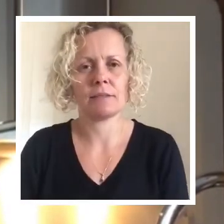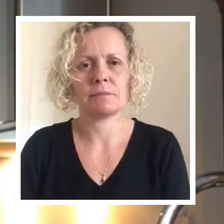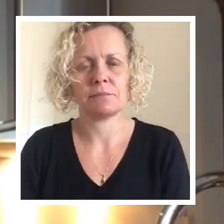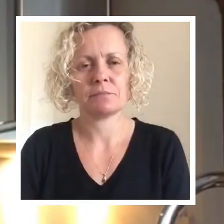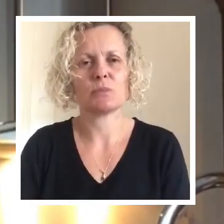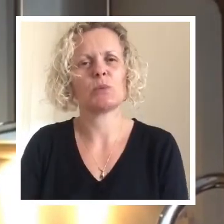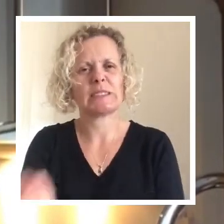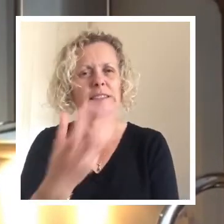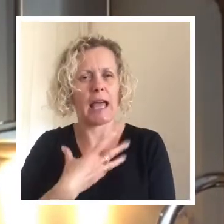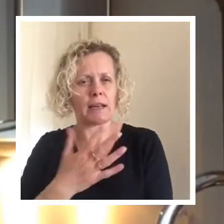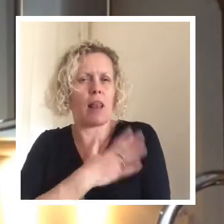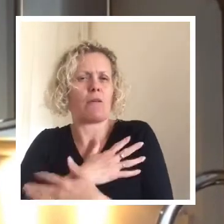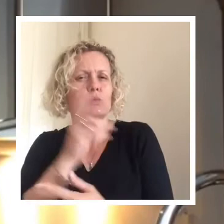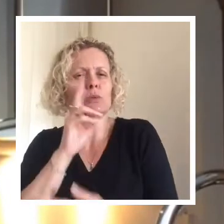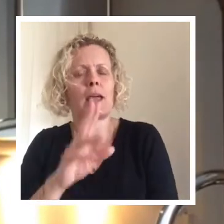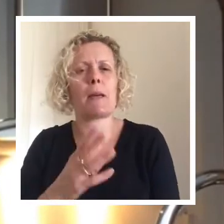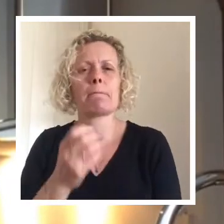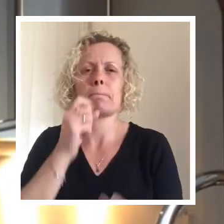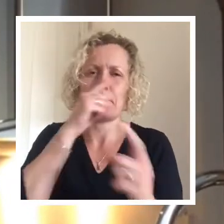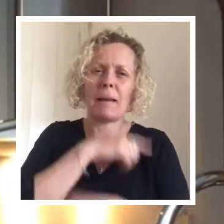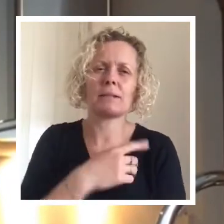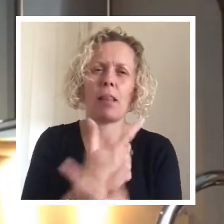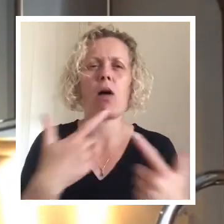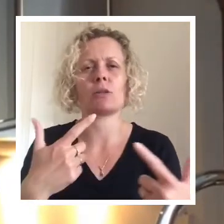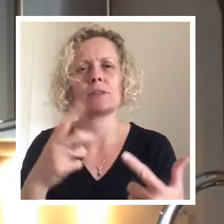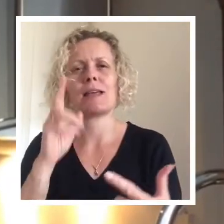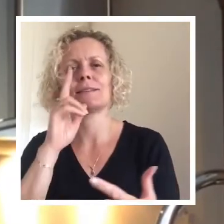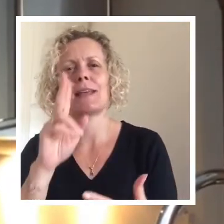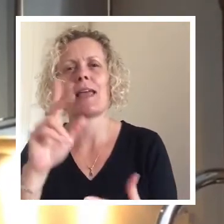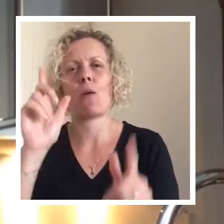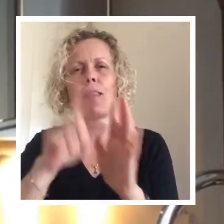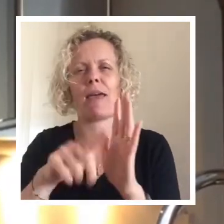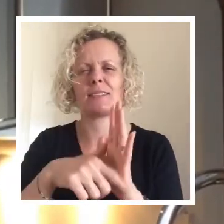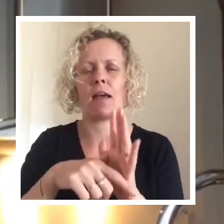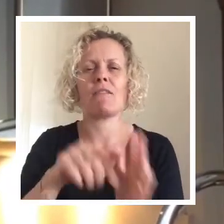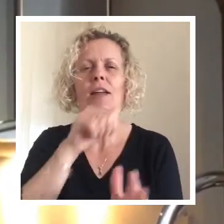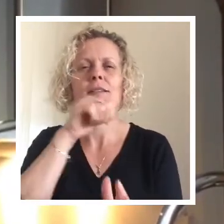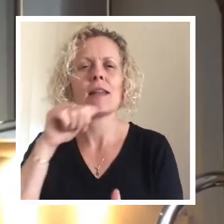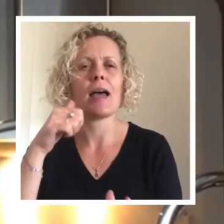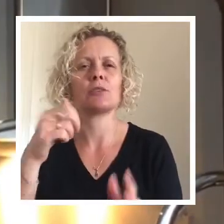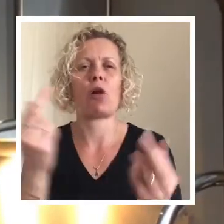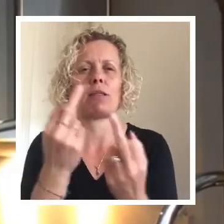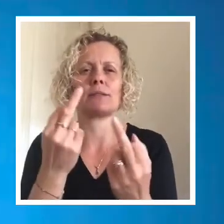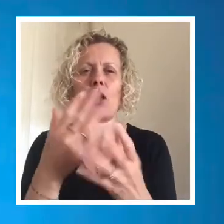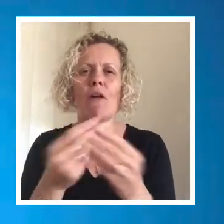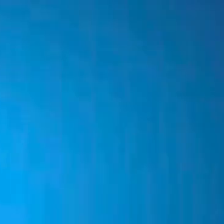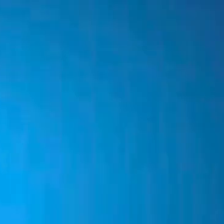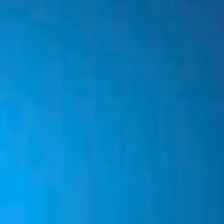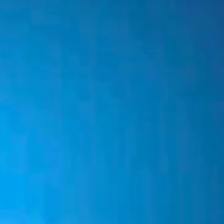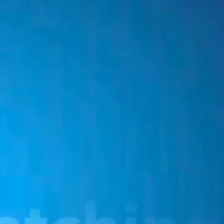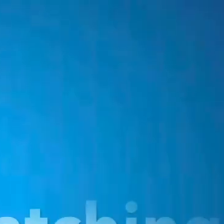So miss you lots. Love you lots. See you later. Have a nice half term. Mrs. Moore. Bye! Bye!